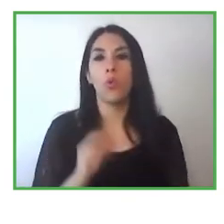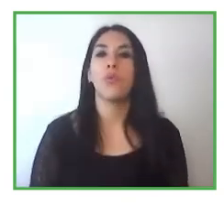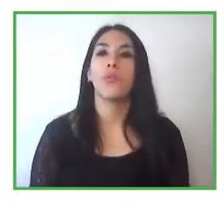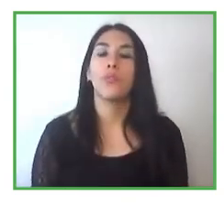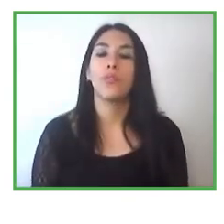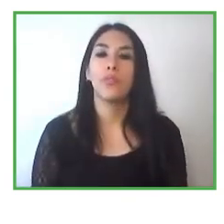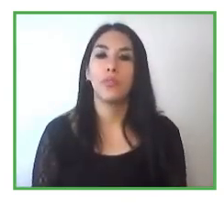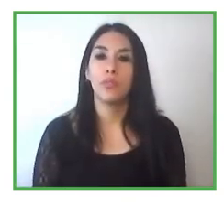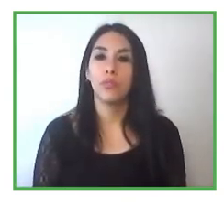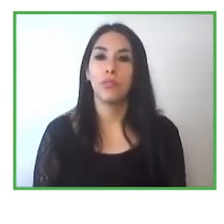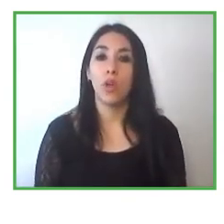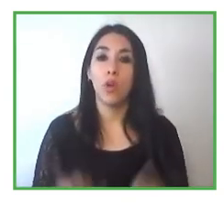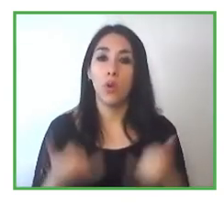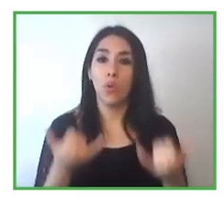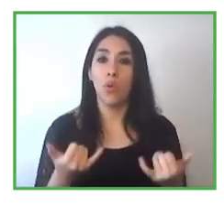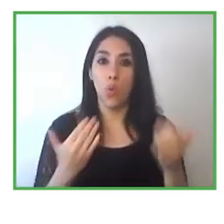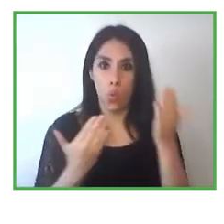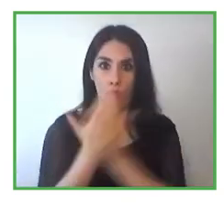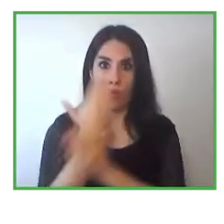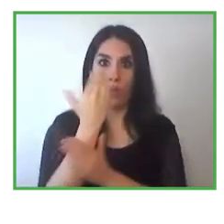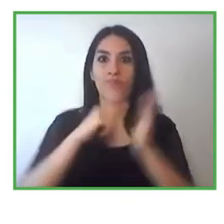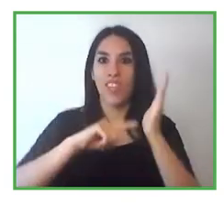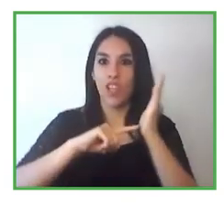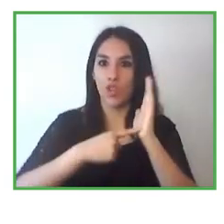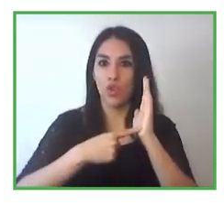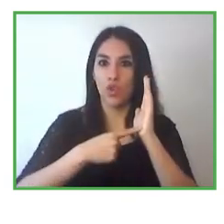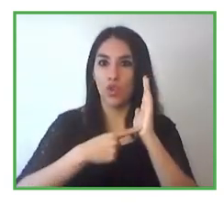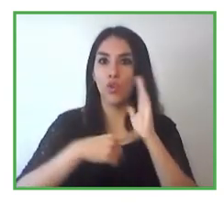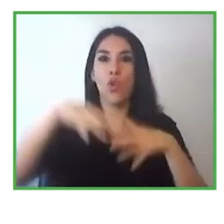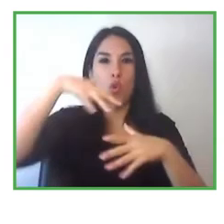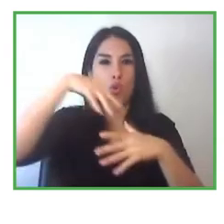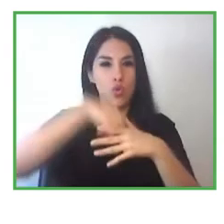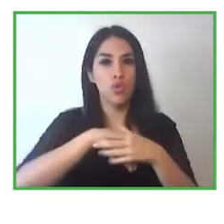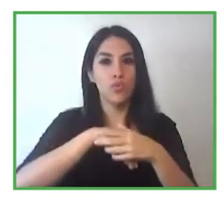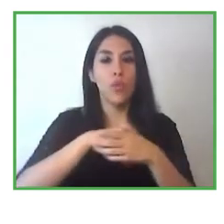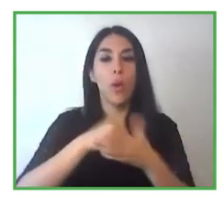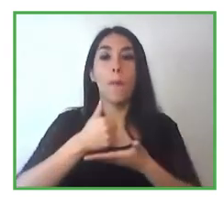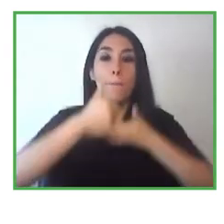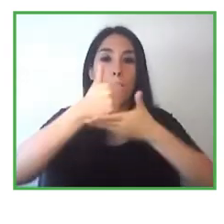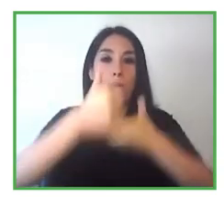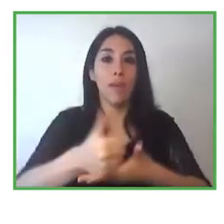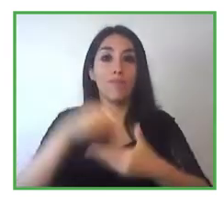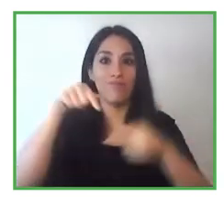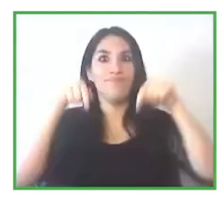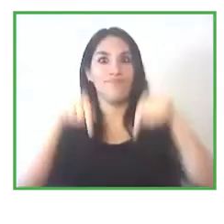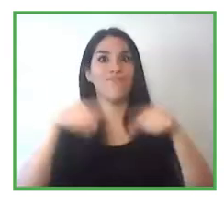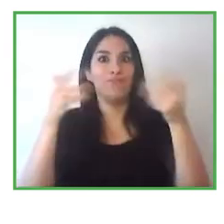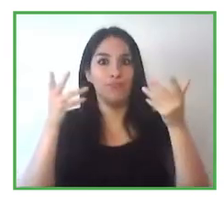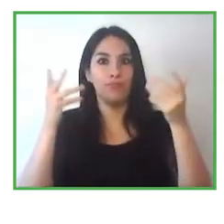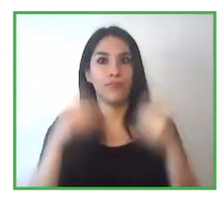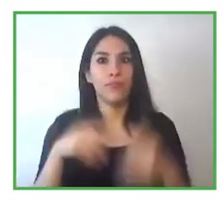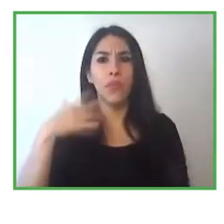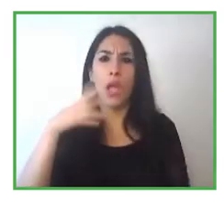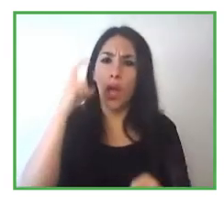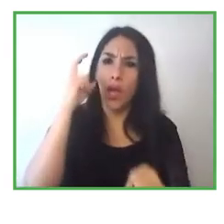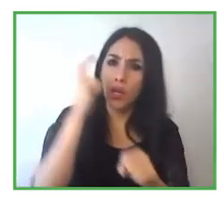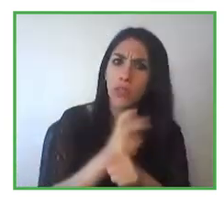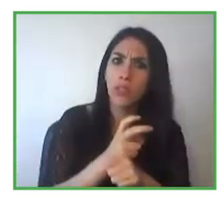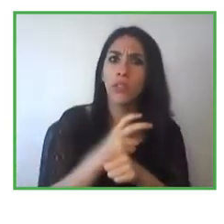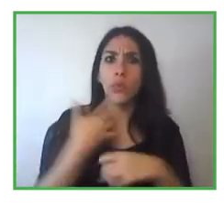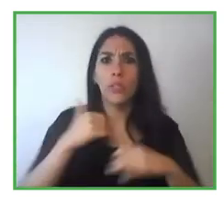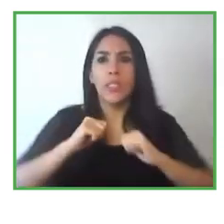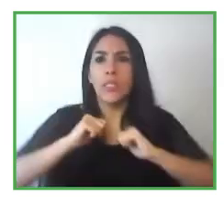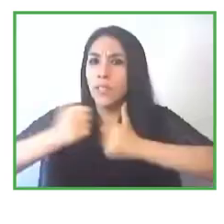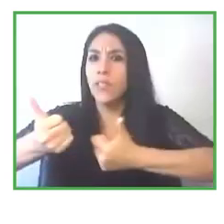communication icts and this is precisely where we find that challenge